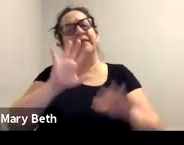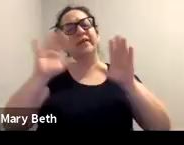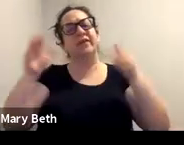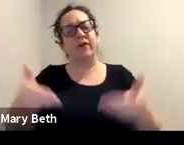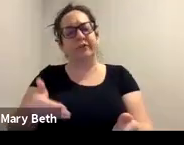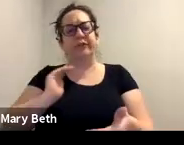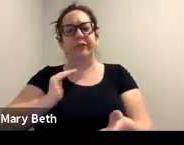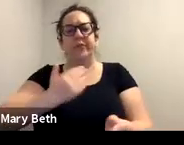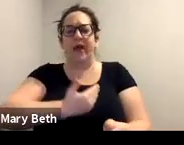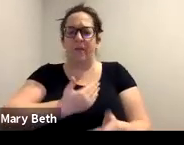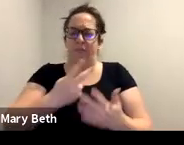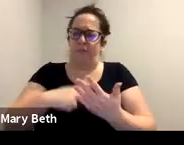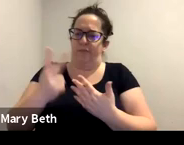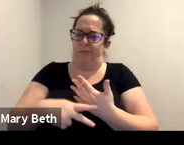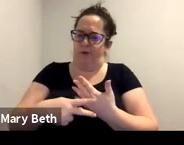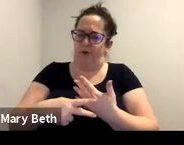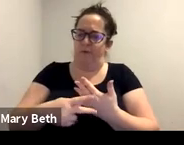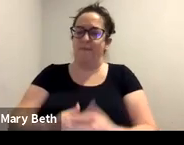program. Um,